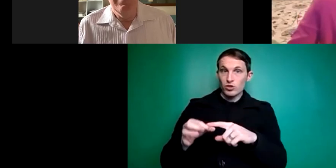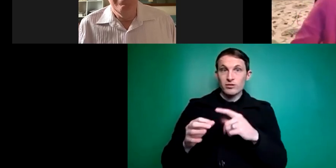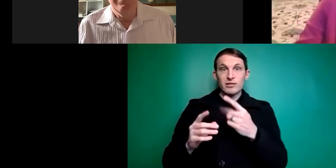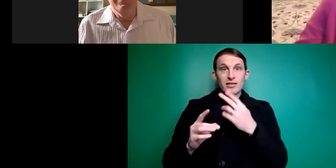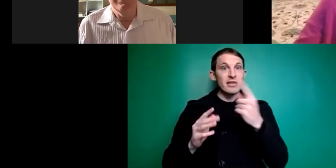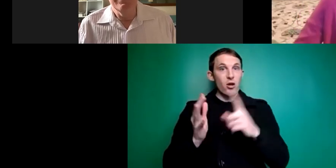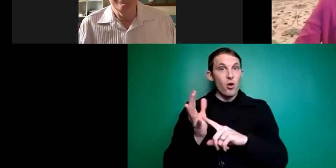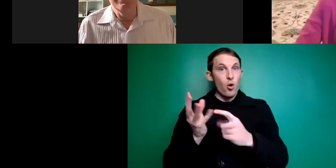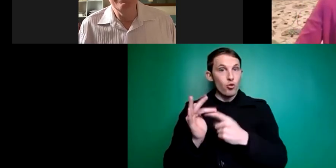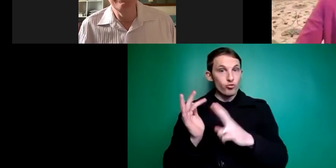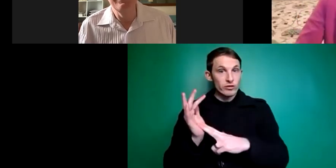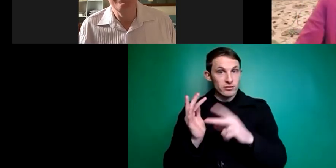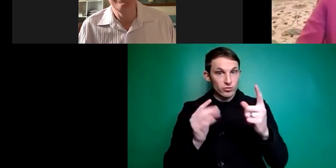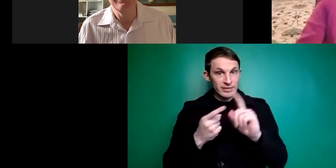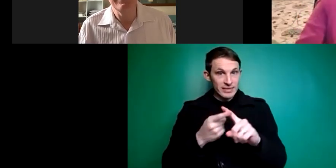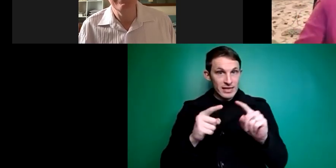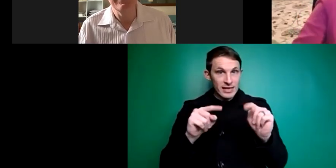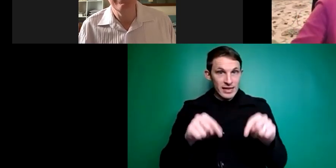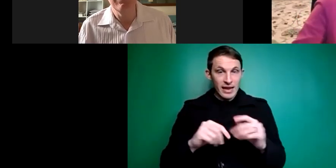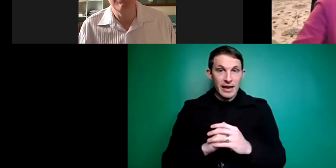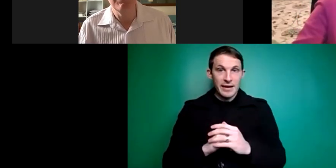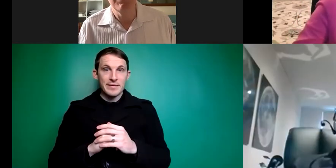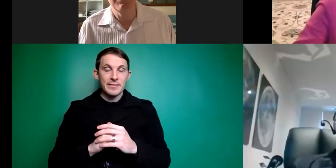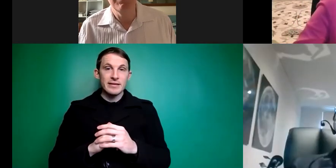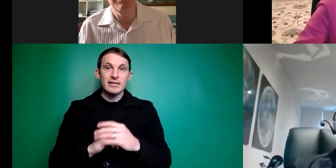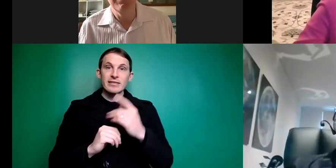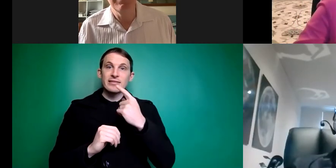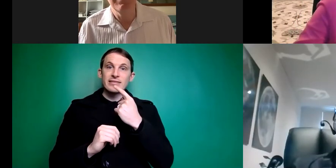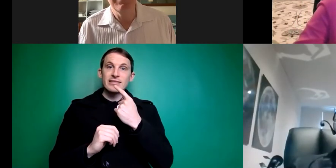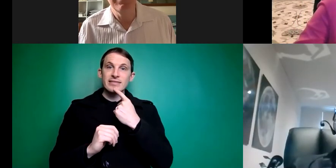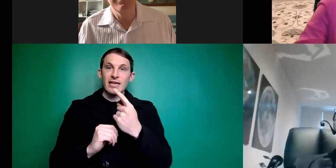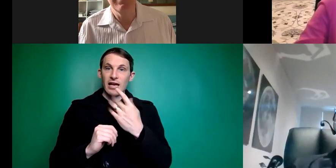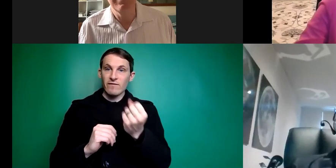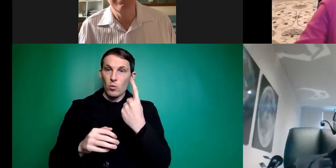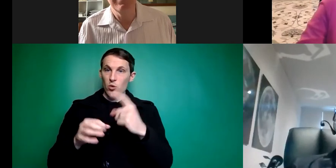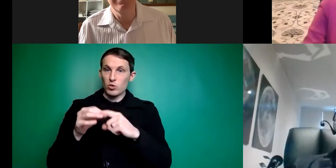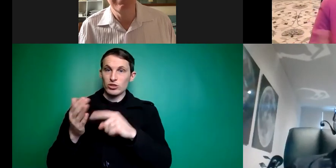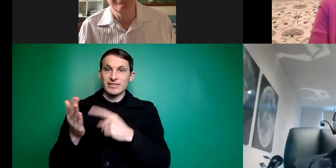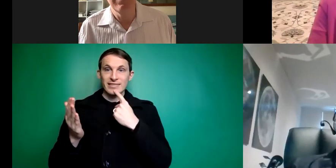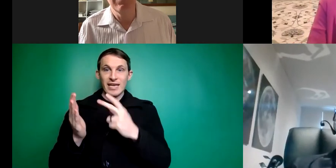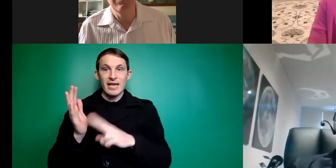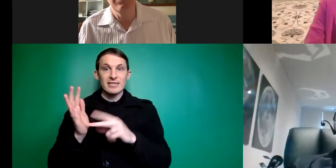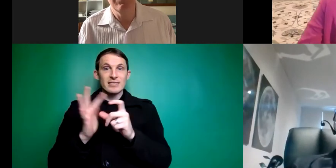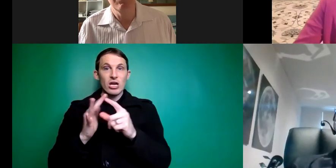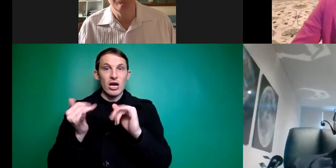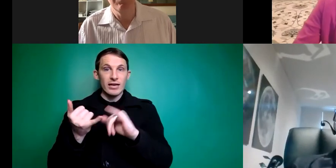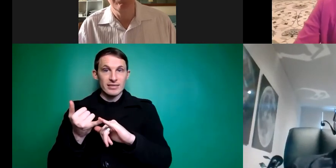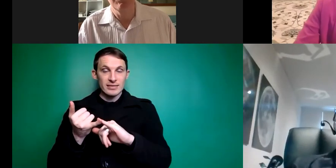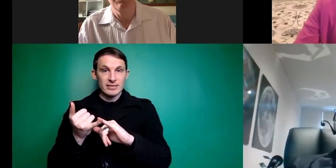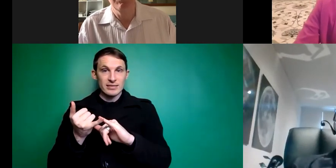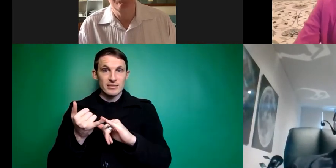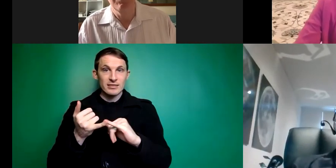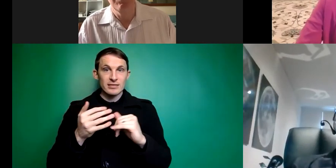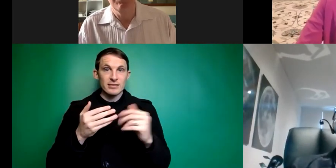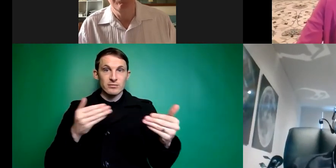left us quickly this one uh the the question is the NDIS or reflective that compared to aged care